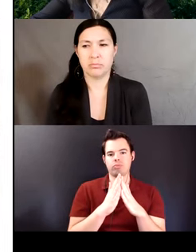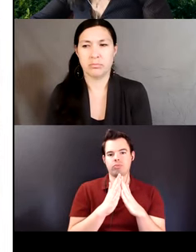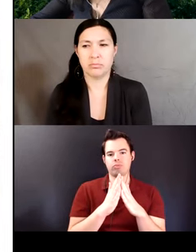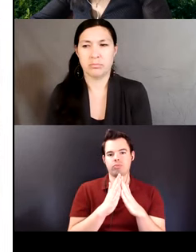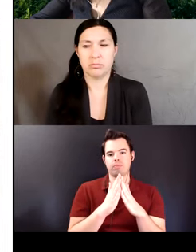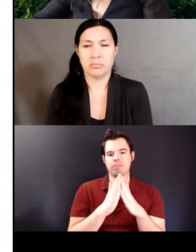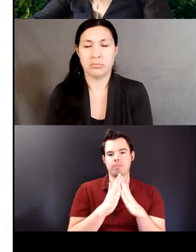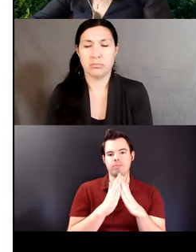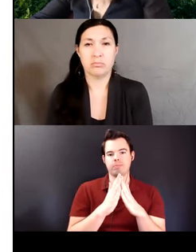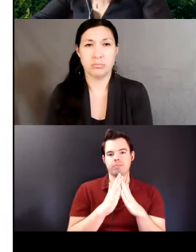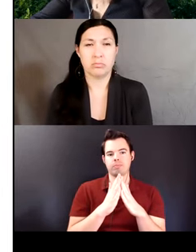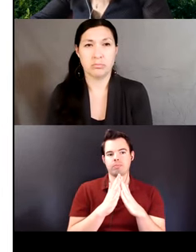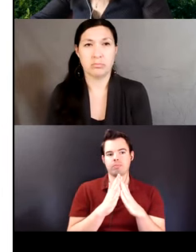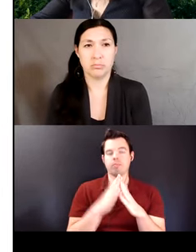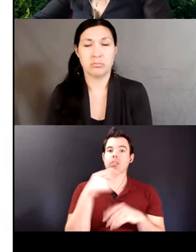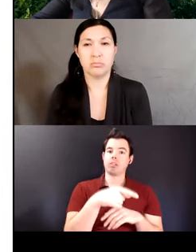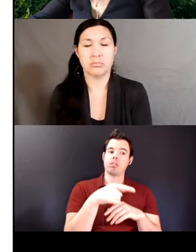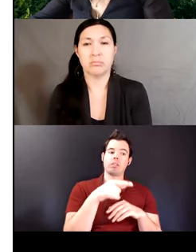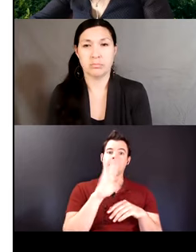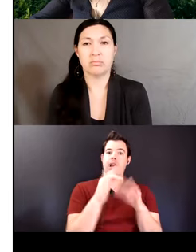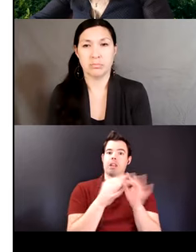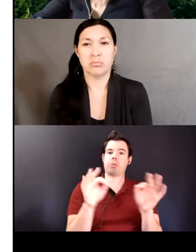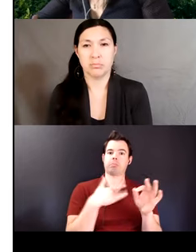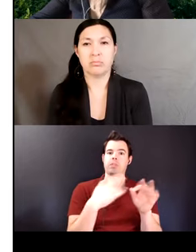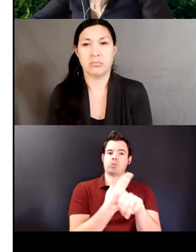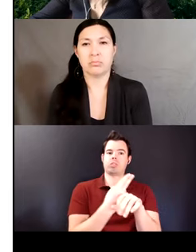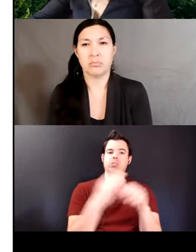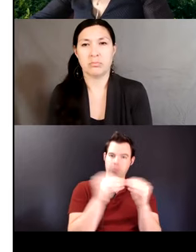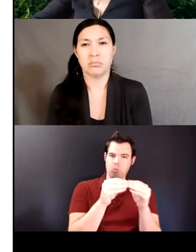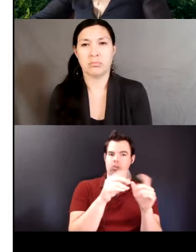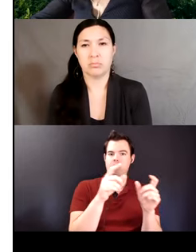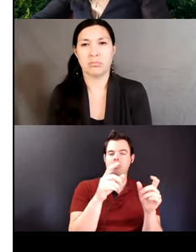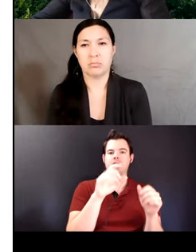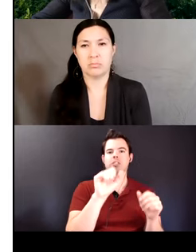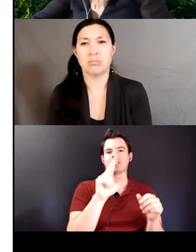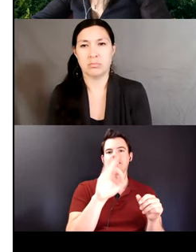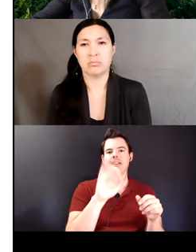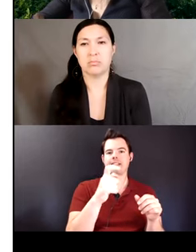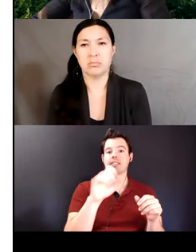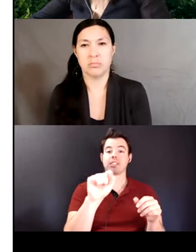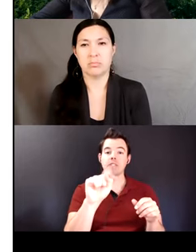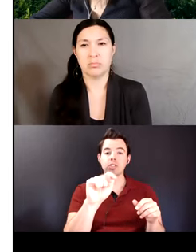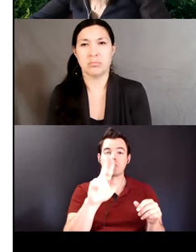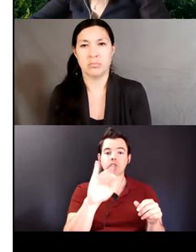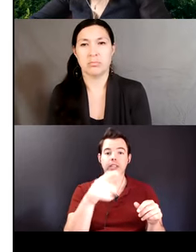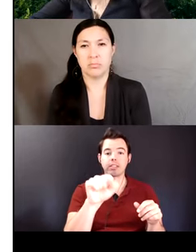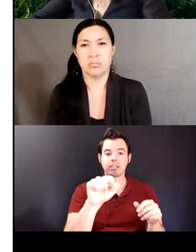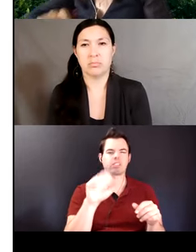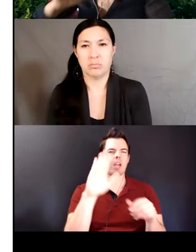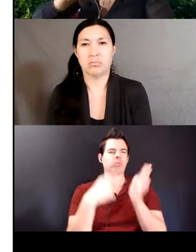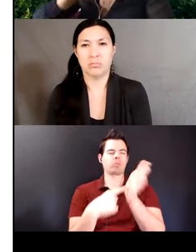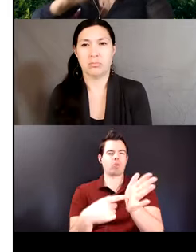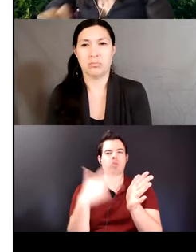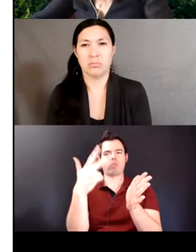suffix strings uh i will illustrate three aspects that vary in the verbal